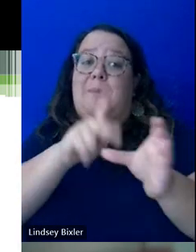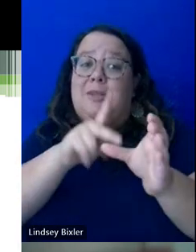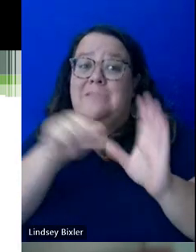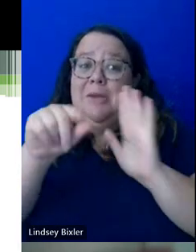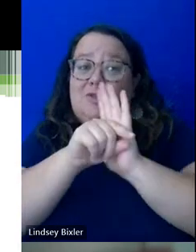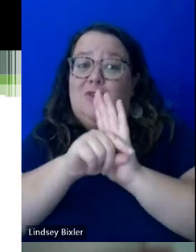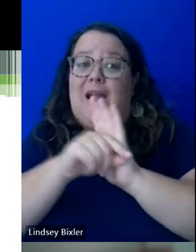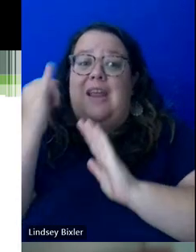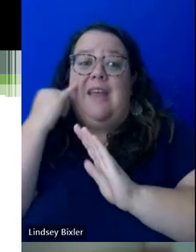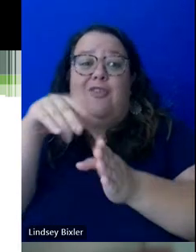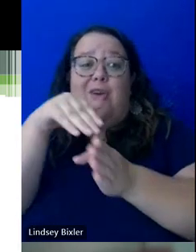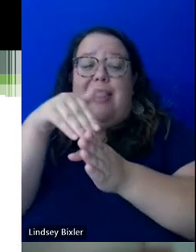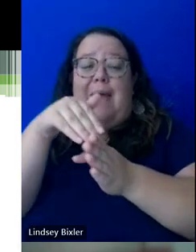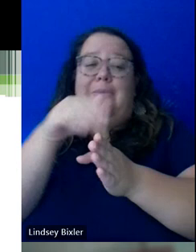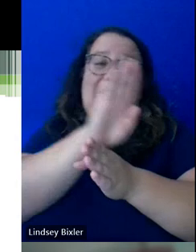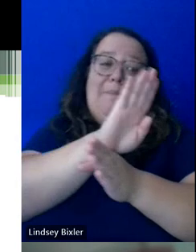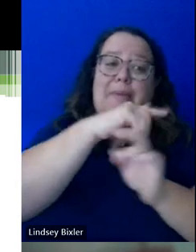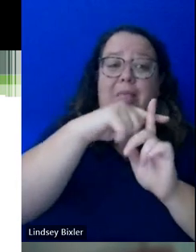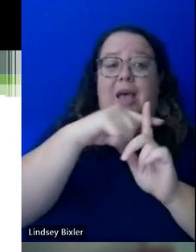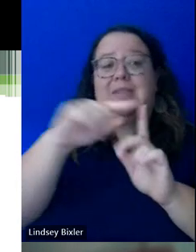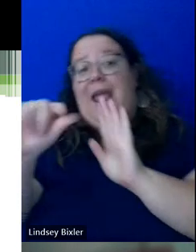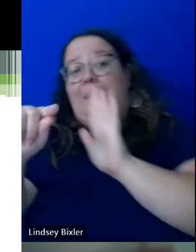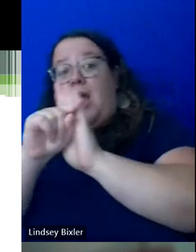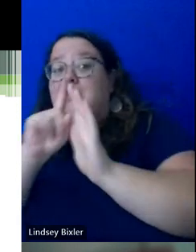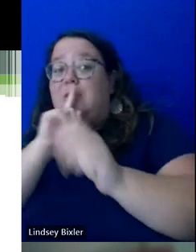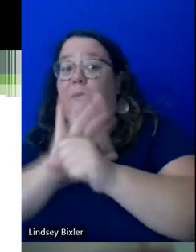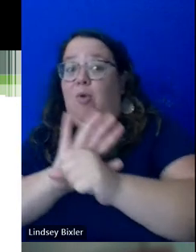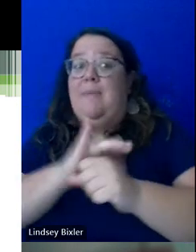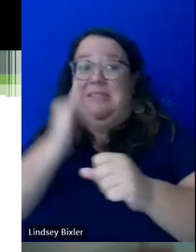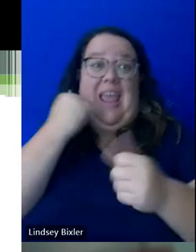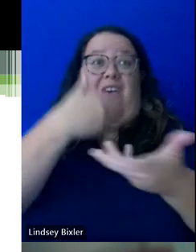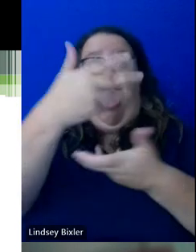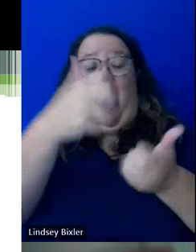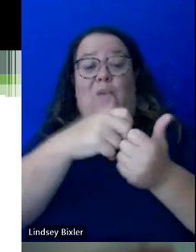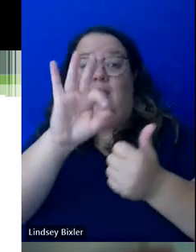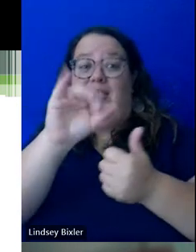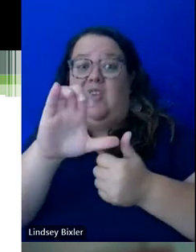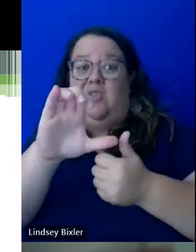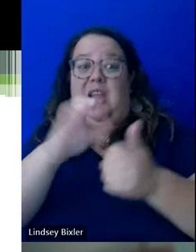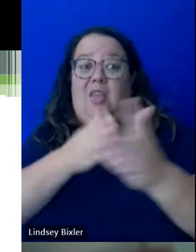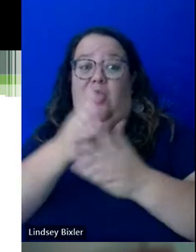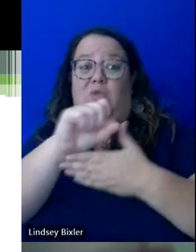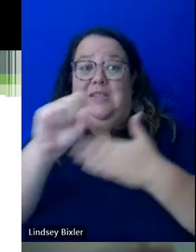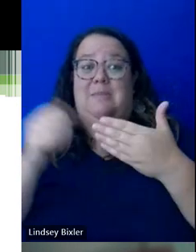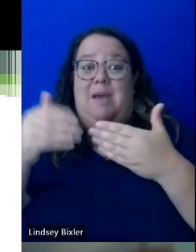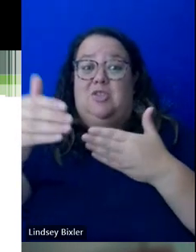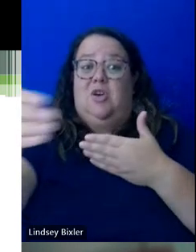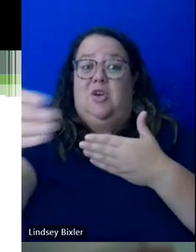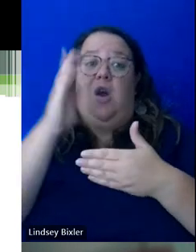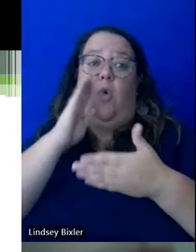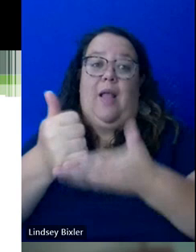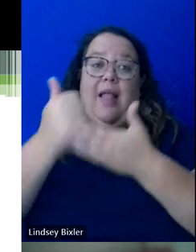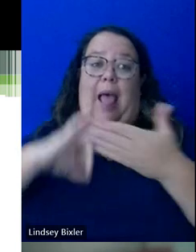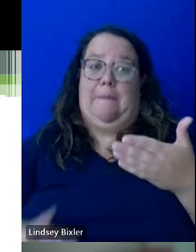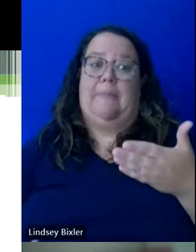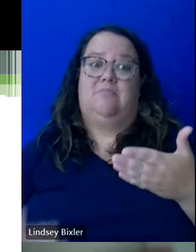line between a B plus or an A minus, I promise you the engagement with your faculty consistently throughout the semester can only help your cause